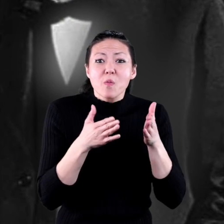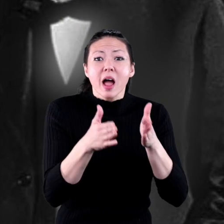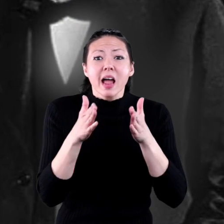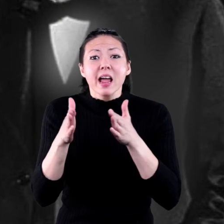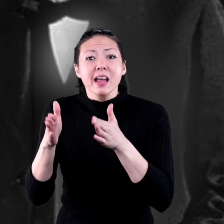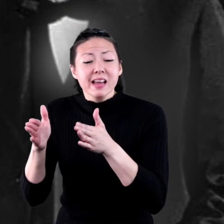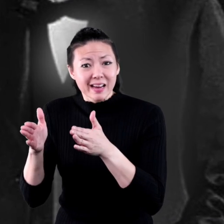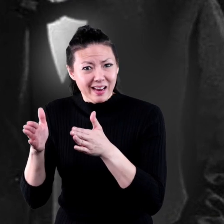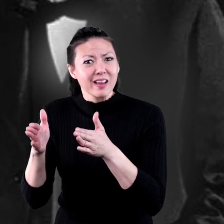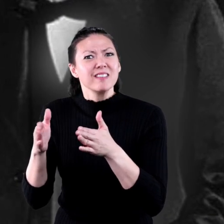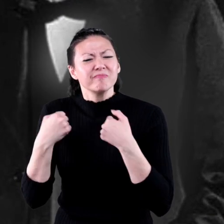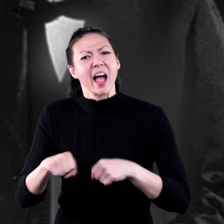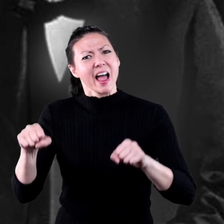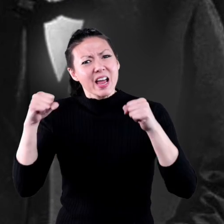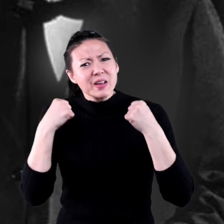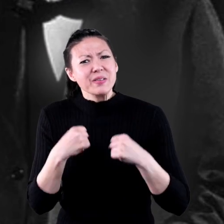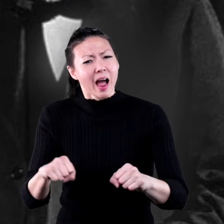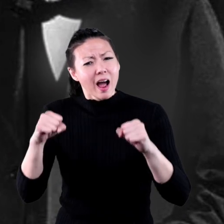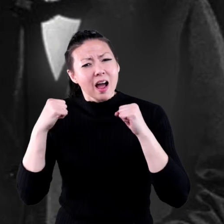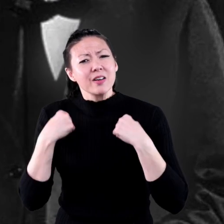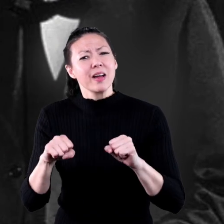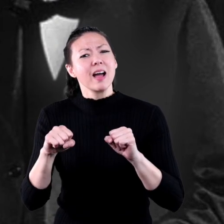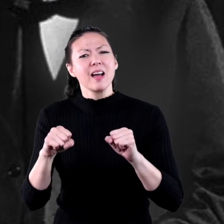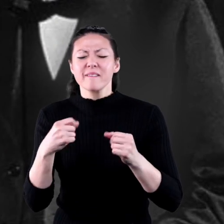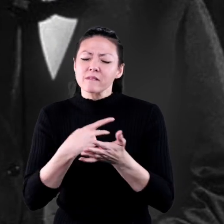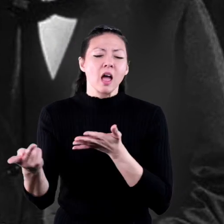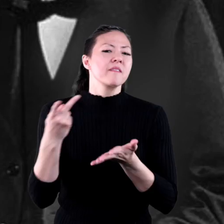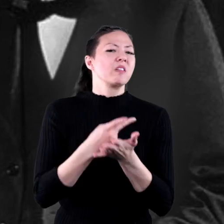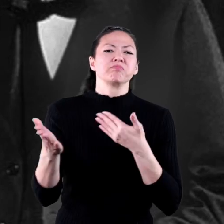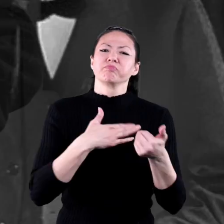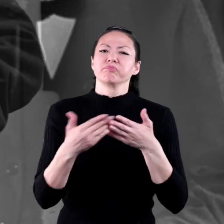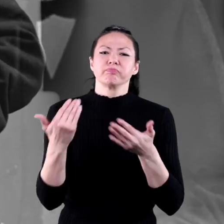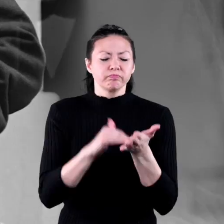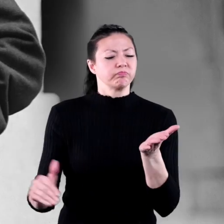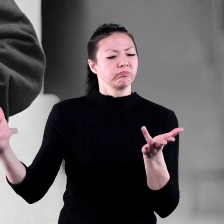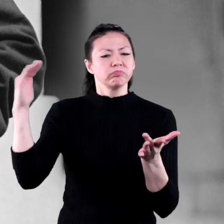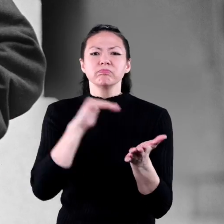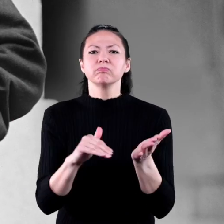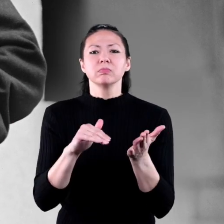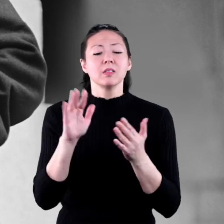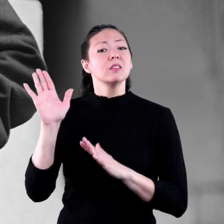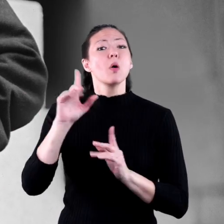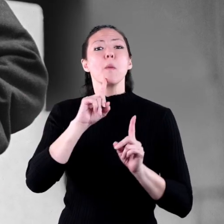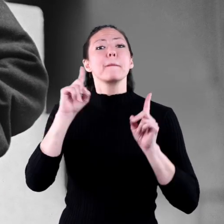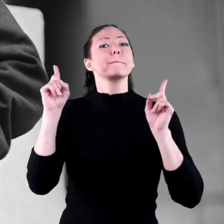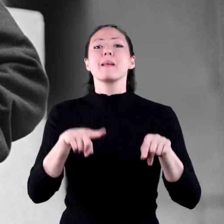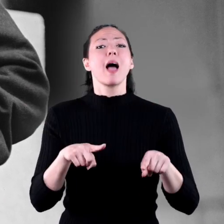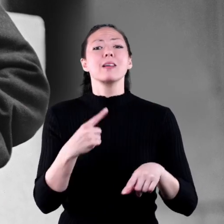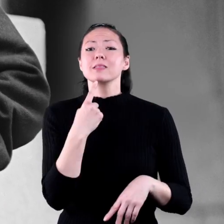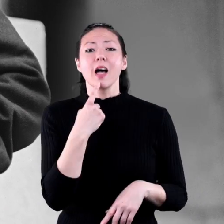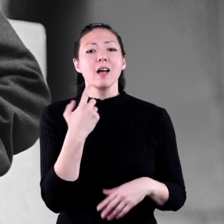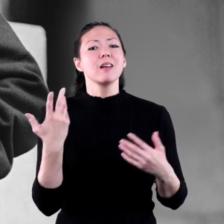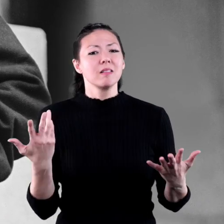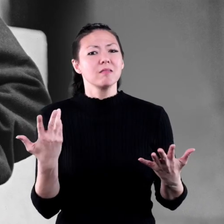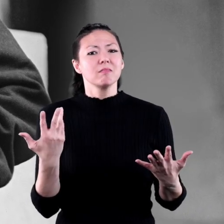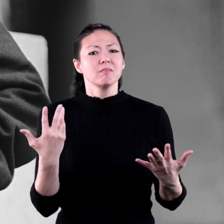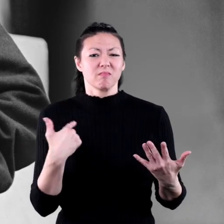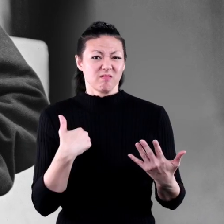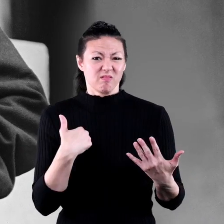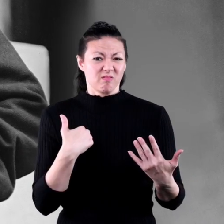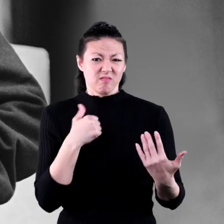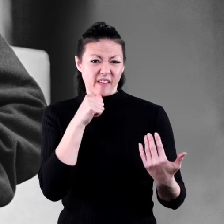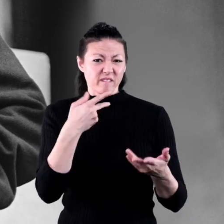When he was asked how it felt to fail so many times, Thomas Edison replied, I had not failed.